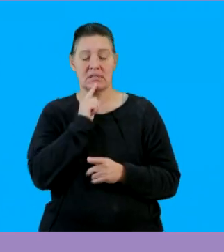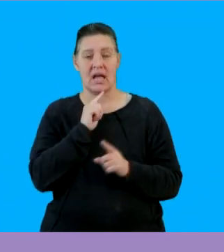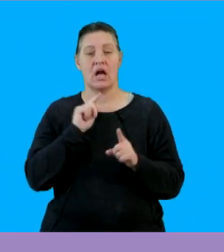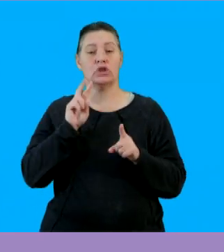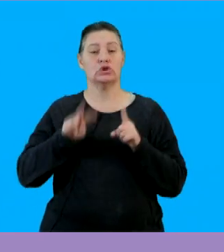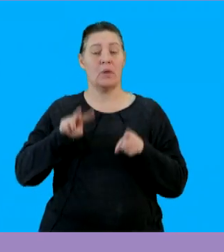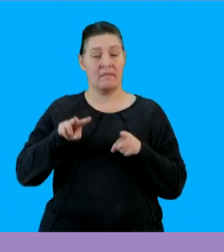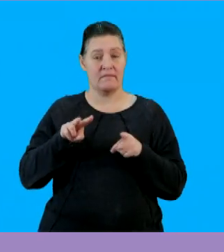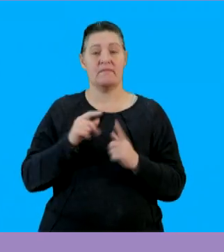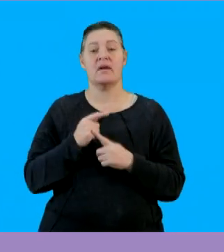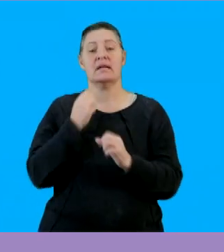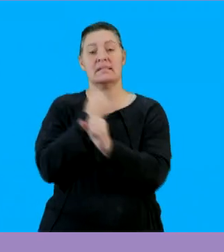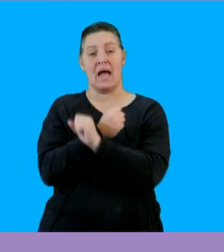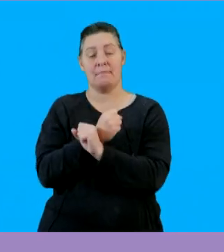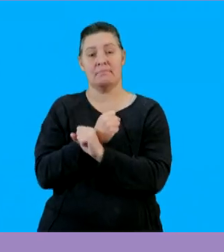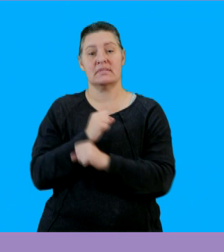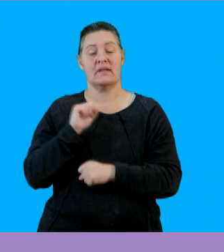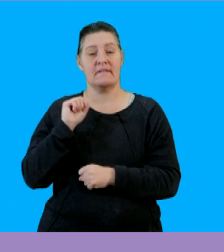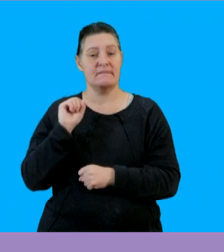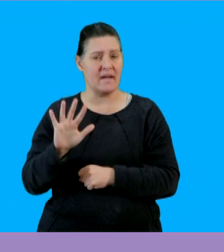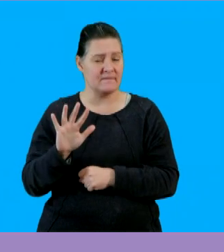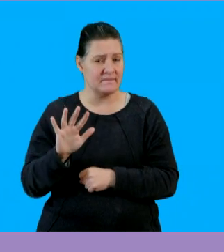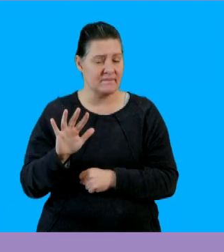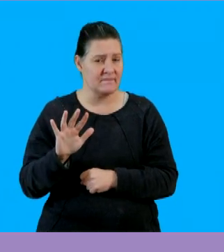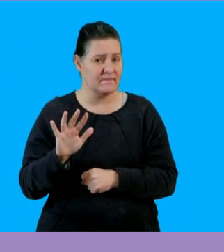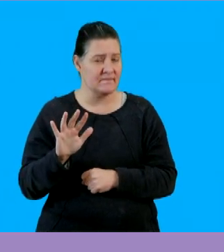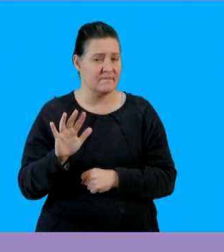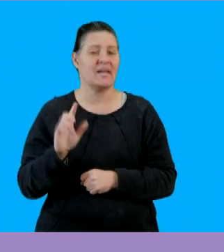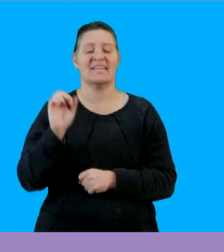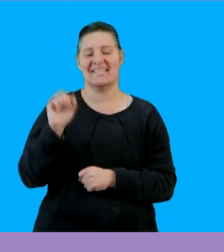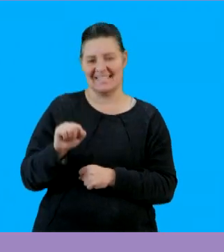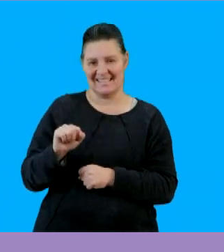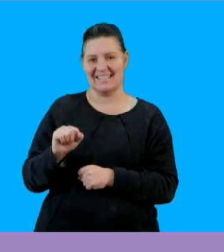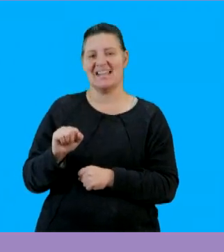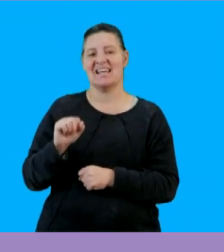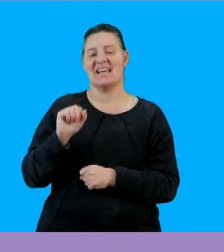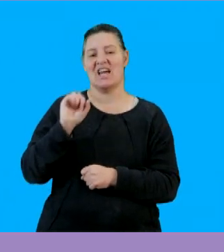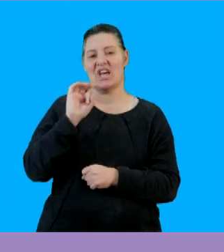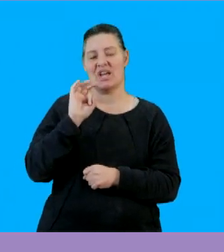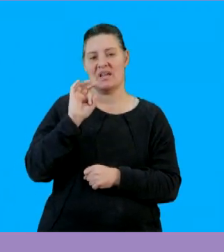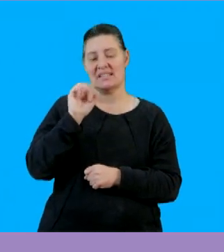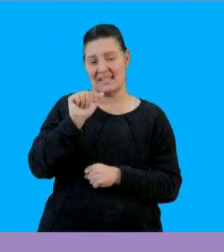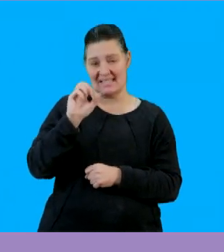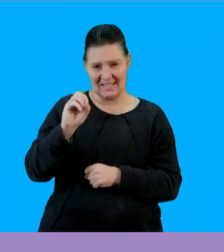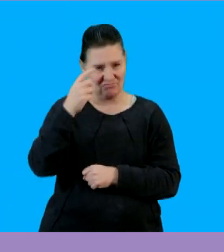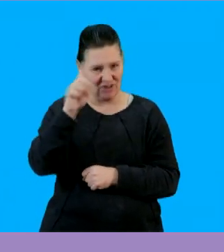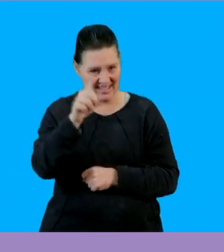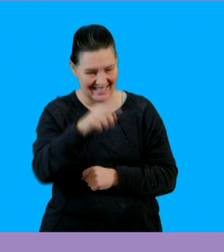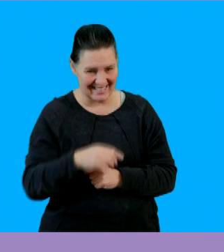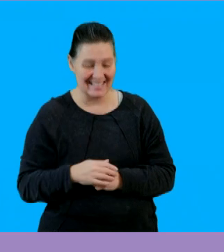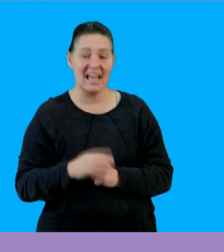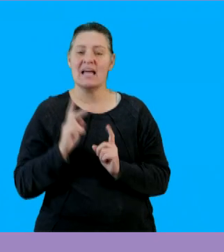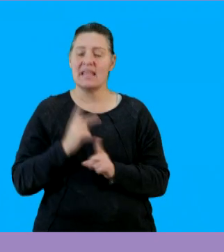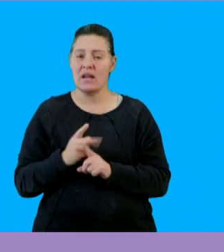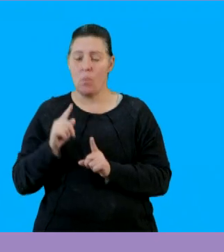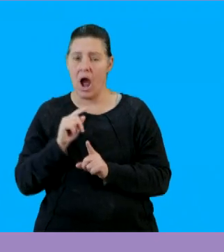so we are going to say 12 multiplied by 5 what is 12 multiplied by 5 yes it is 60 you